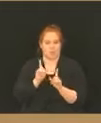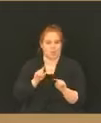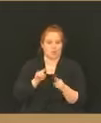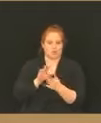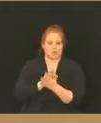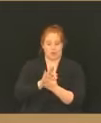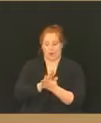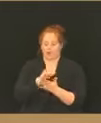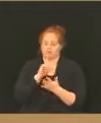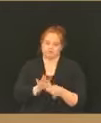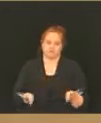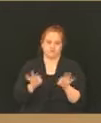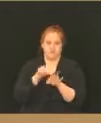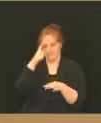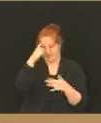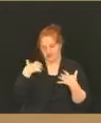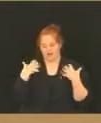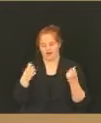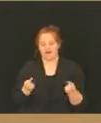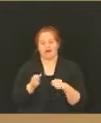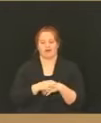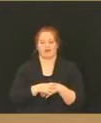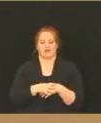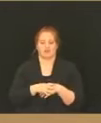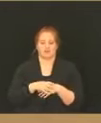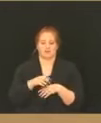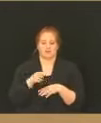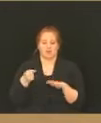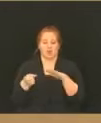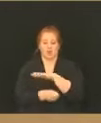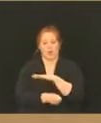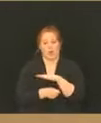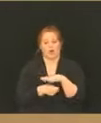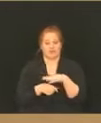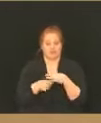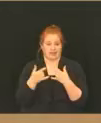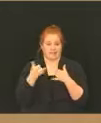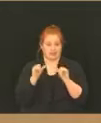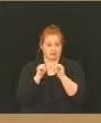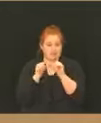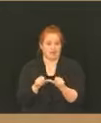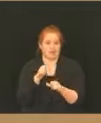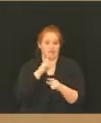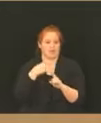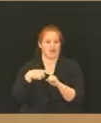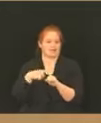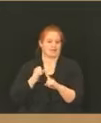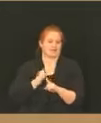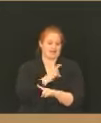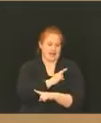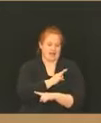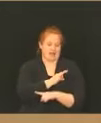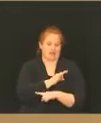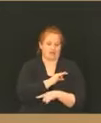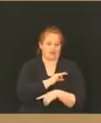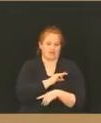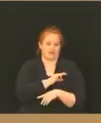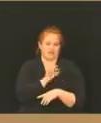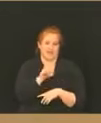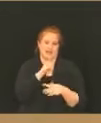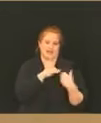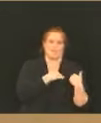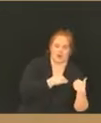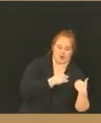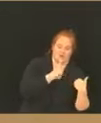health and continually having to quarantine classrooms or individuals for positive staff members or otherwise is definitely a burden